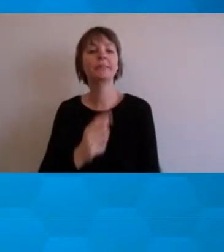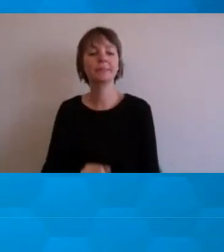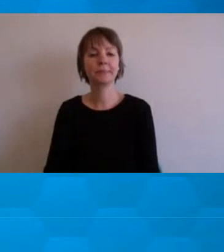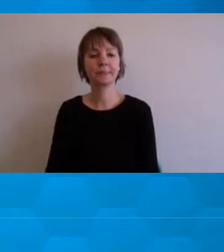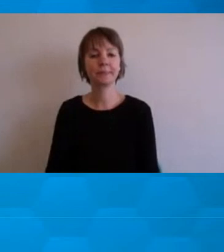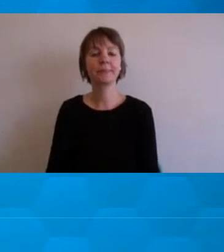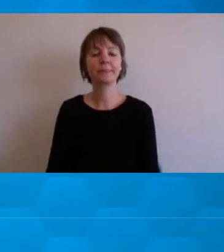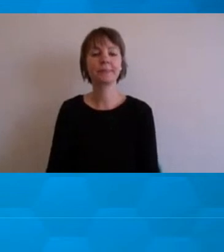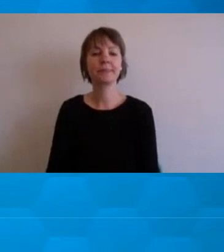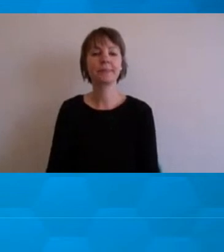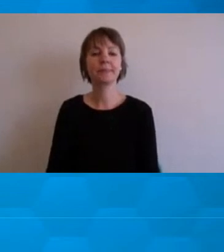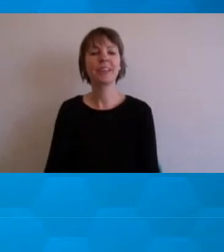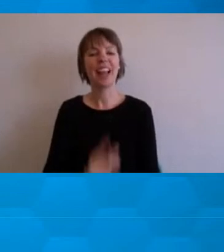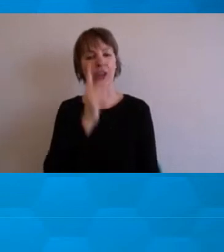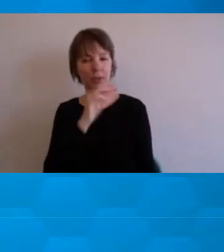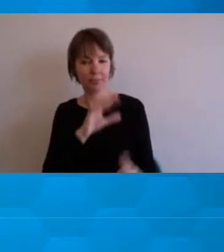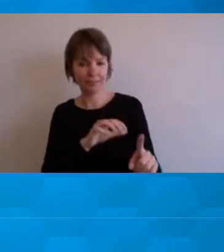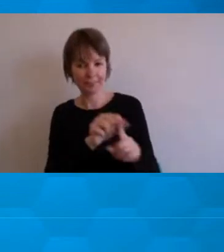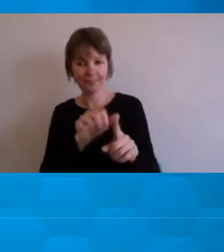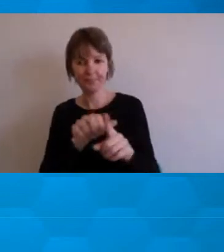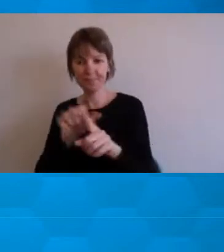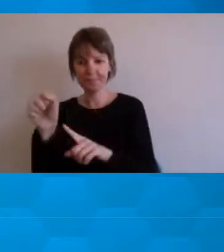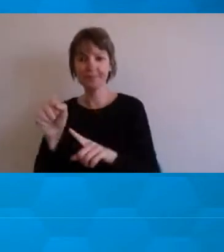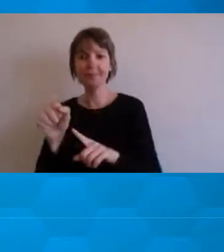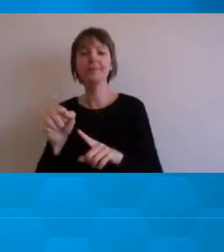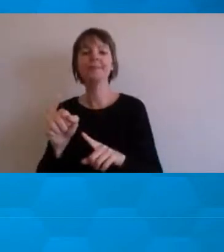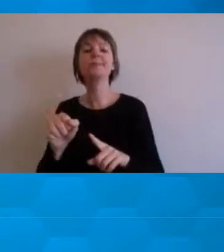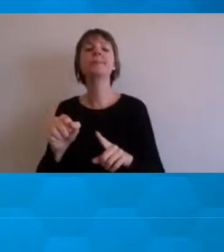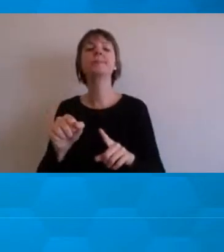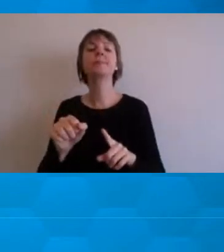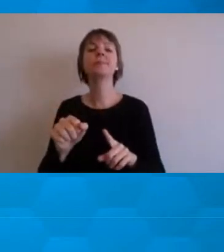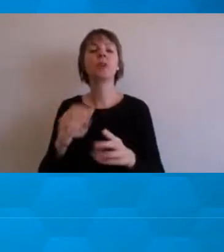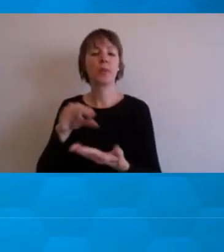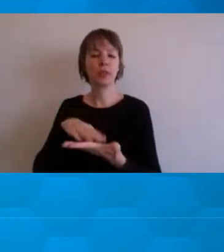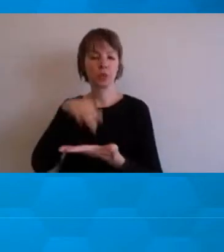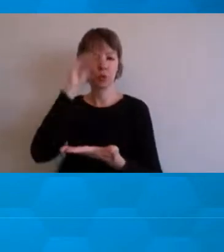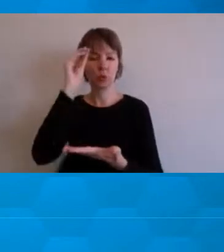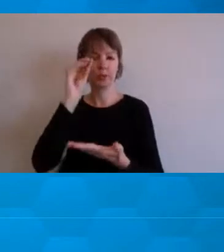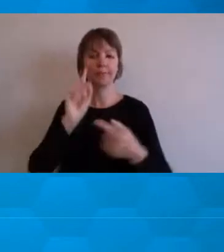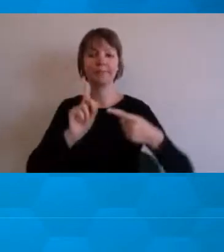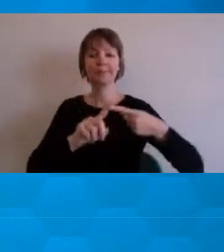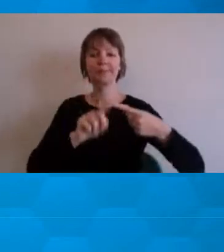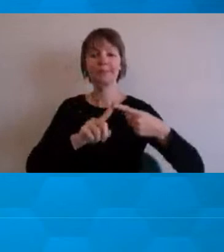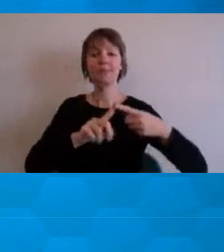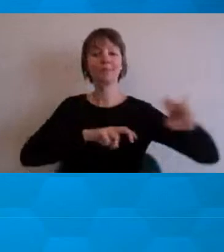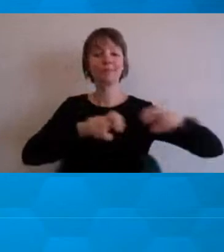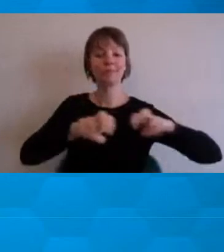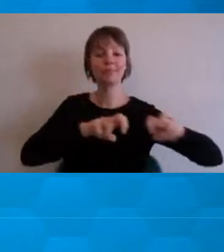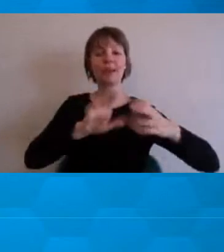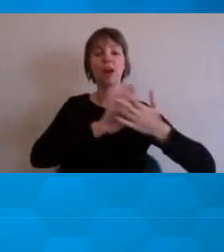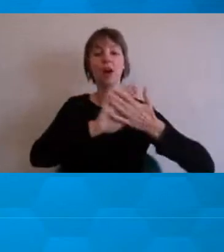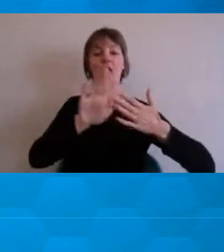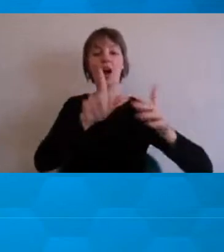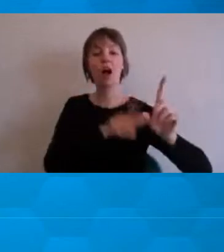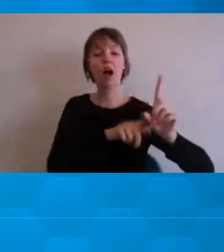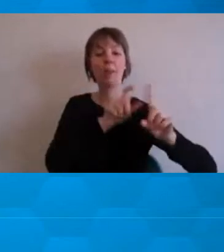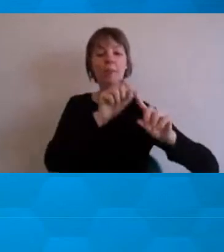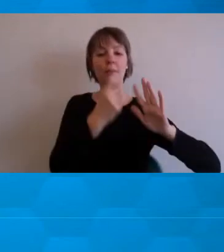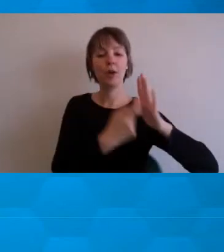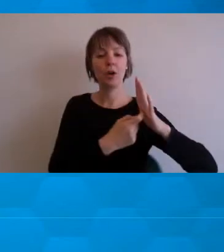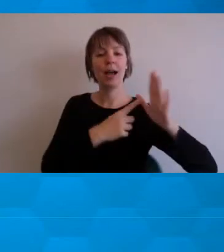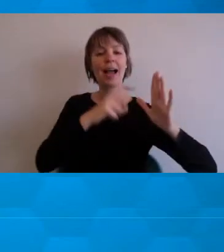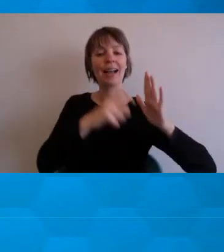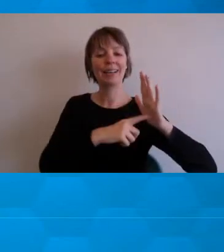people, students, our students or anybody who have this diagnosis. One is the hyperactivity subtype and one is also the